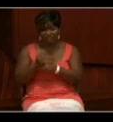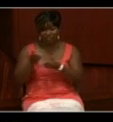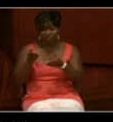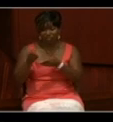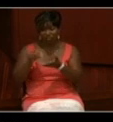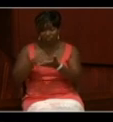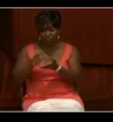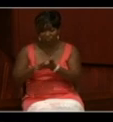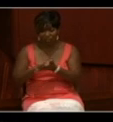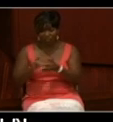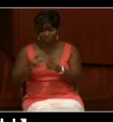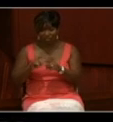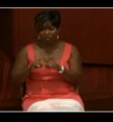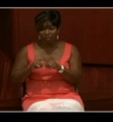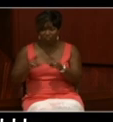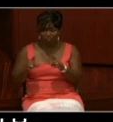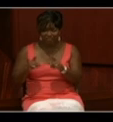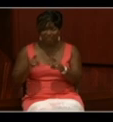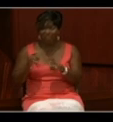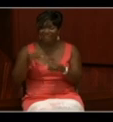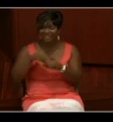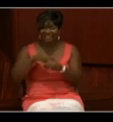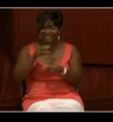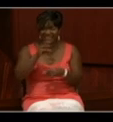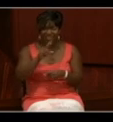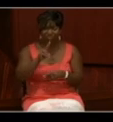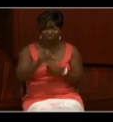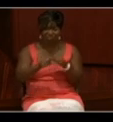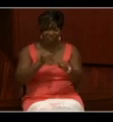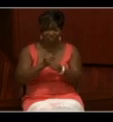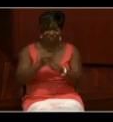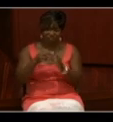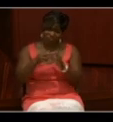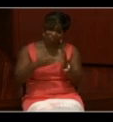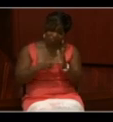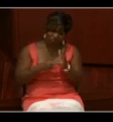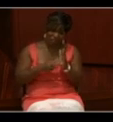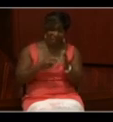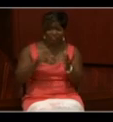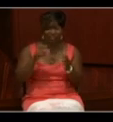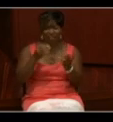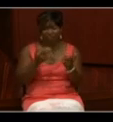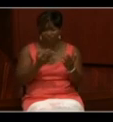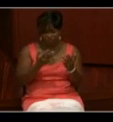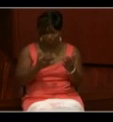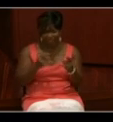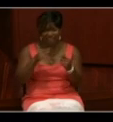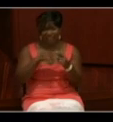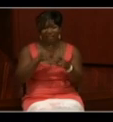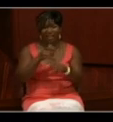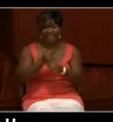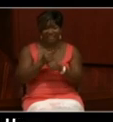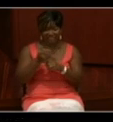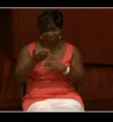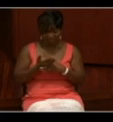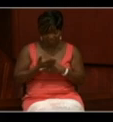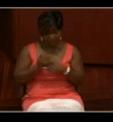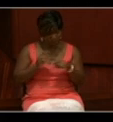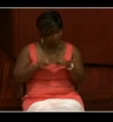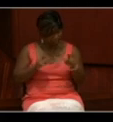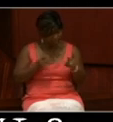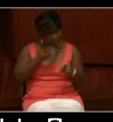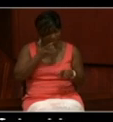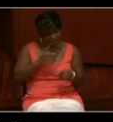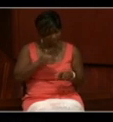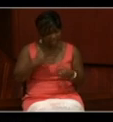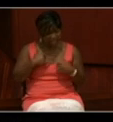However, this fell within the 62-year rule, so I had to wait a few more years before I could get that file. But luckily, I